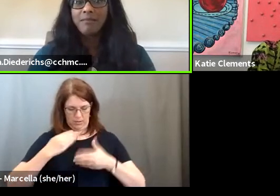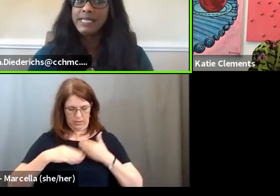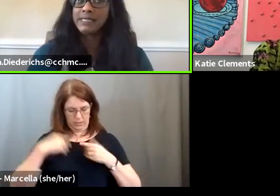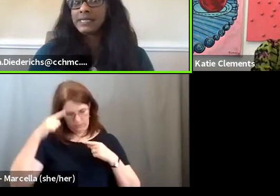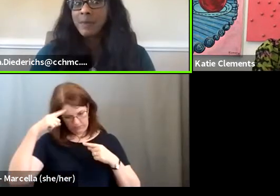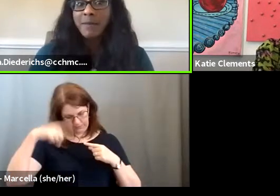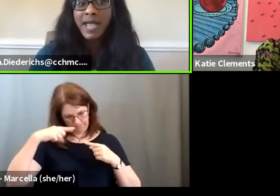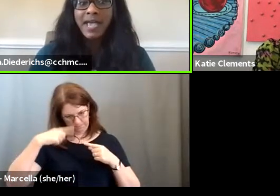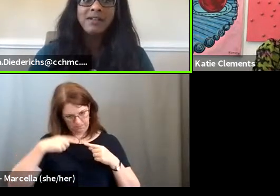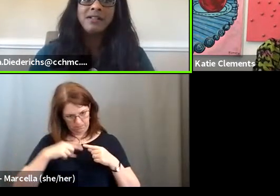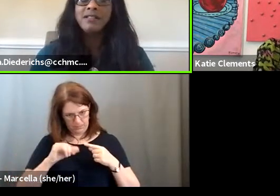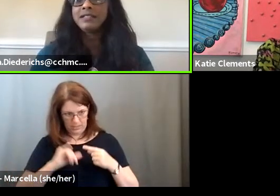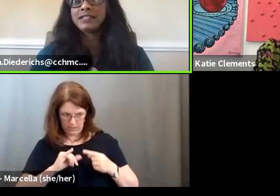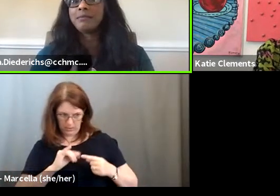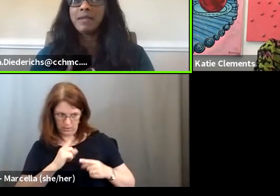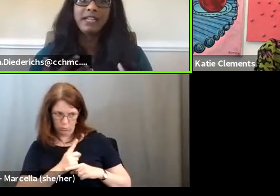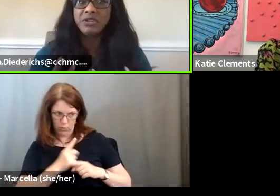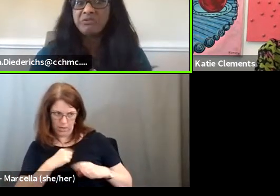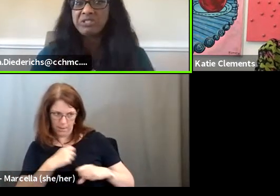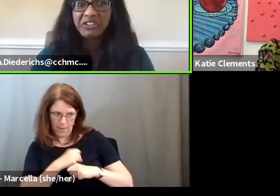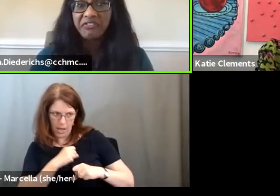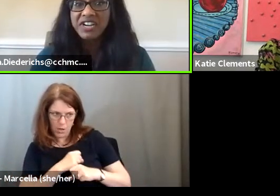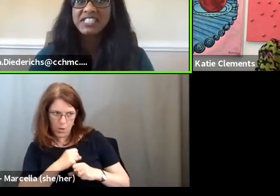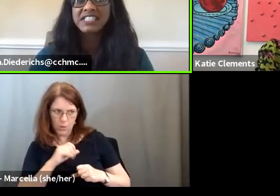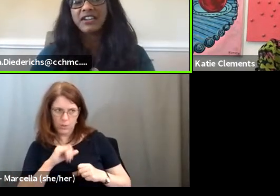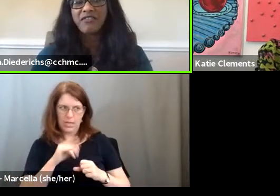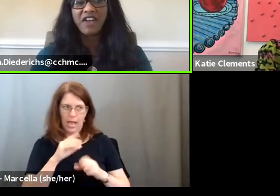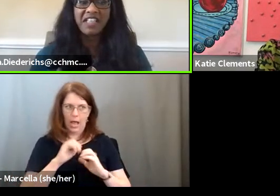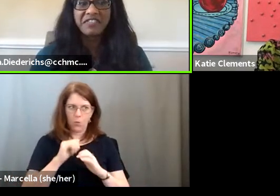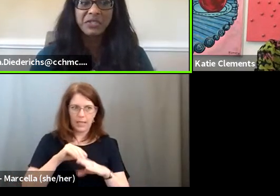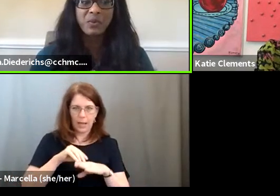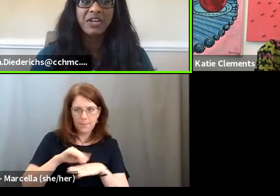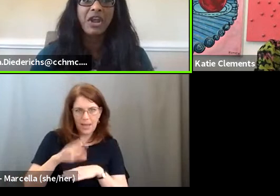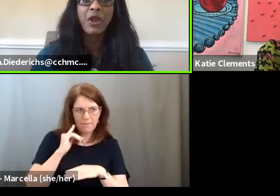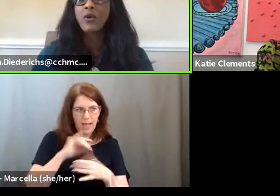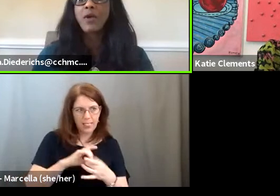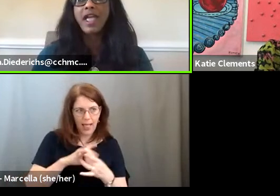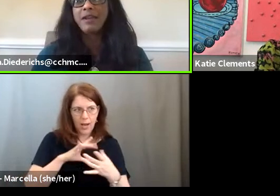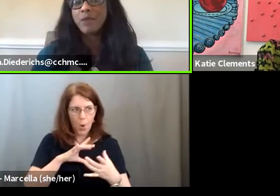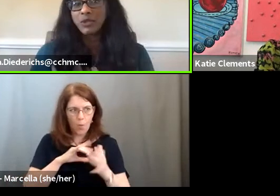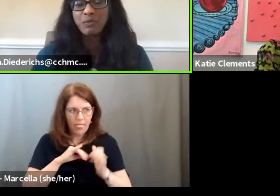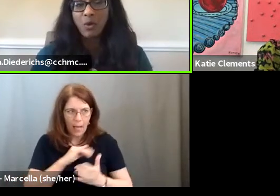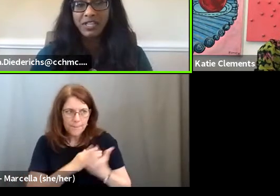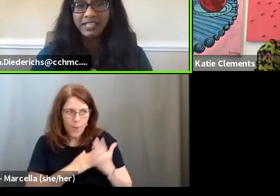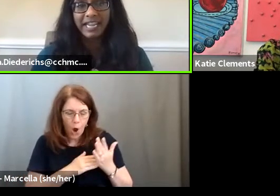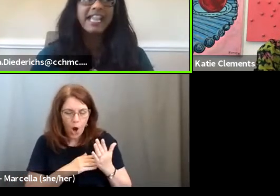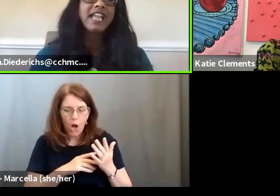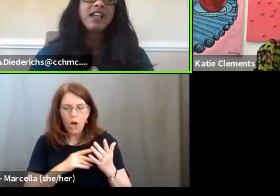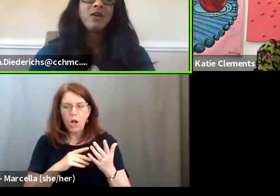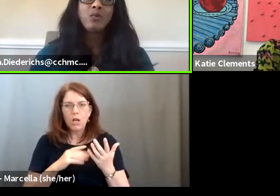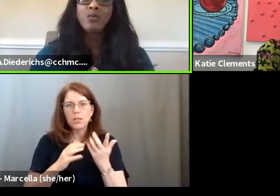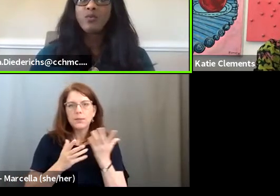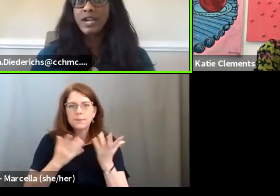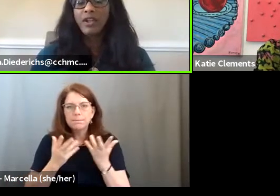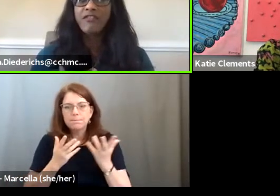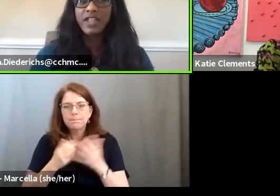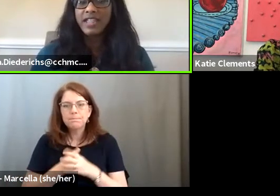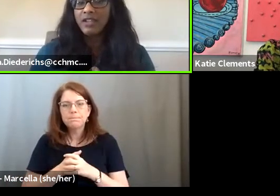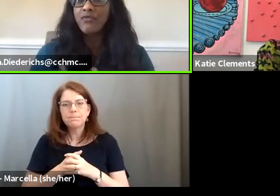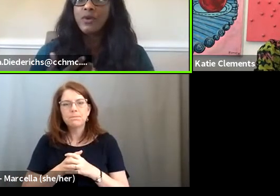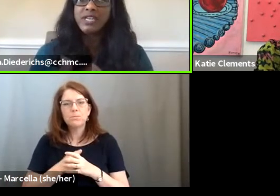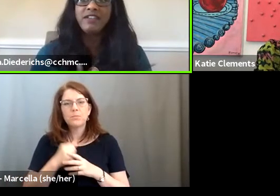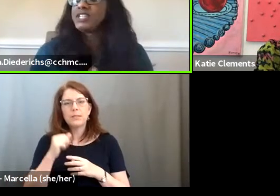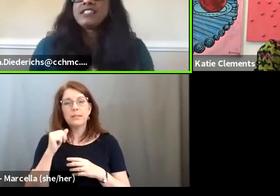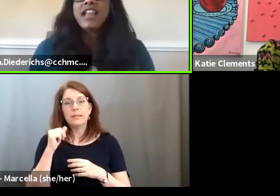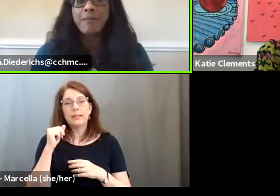um, is this my battle? Does it make a huge difference if I let this one go? And most importantly, you know, if,